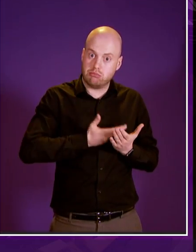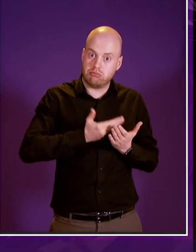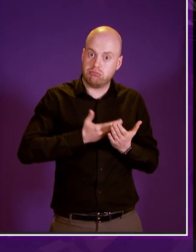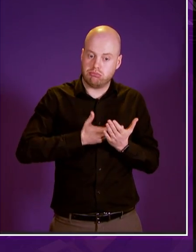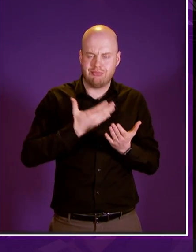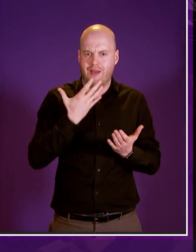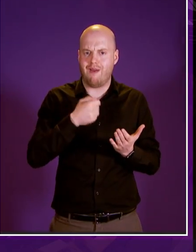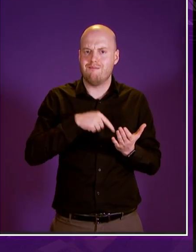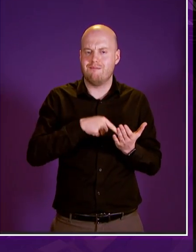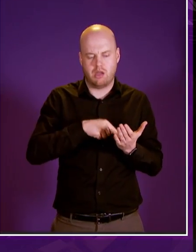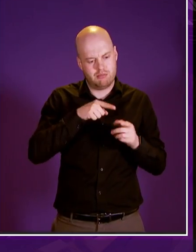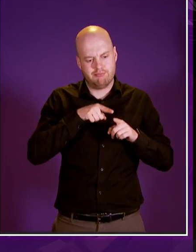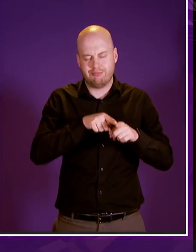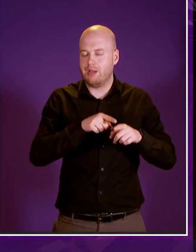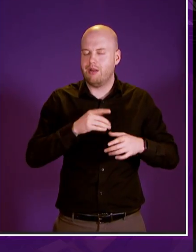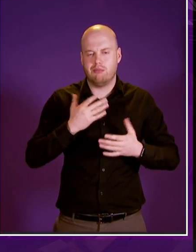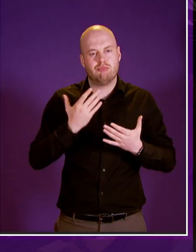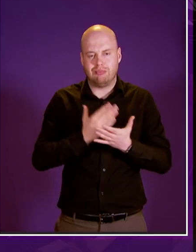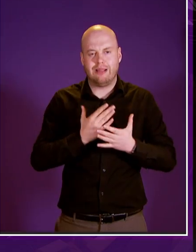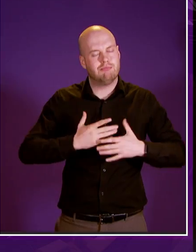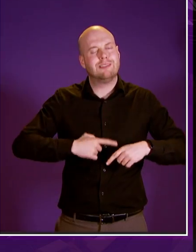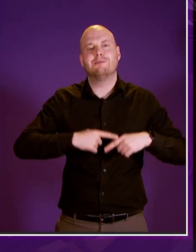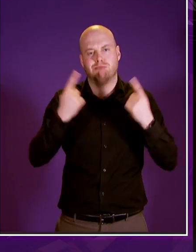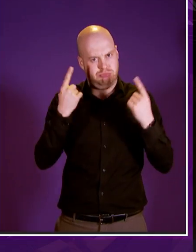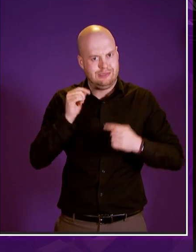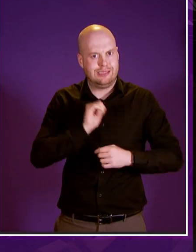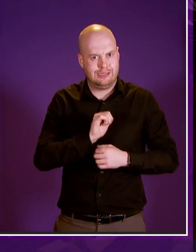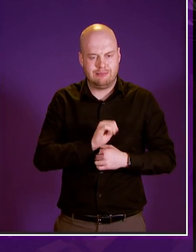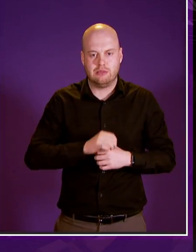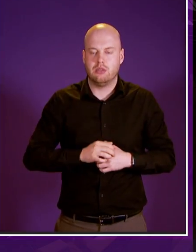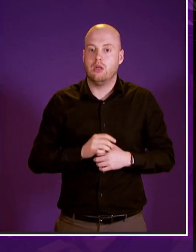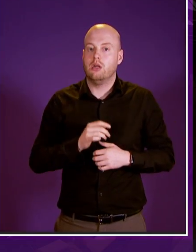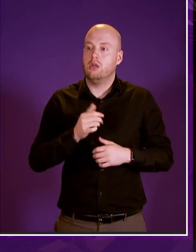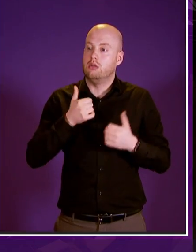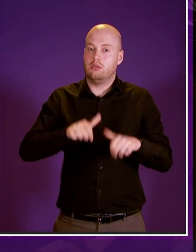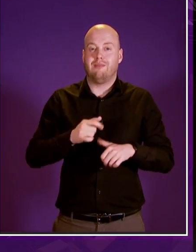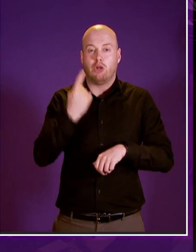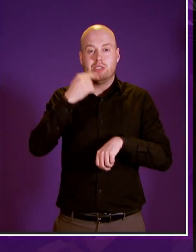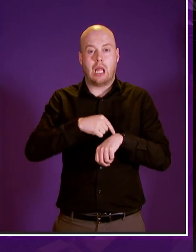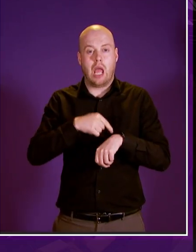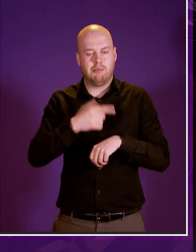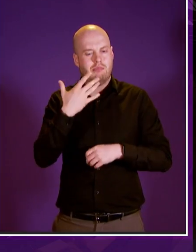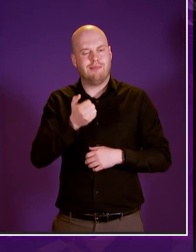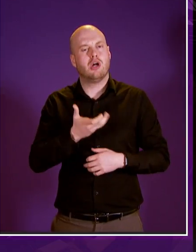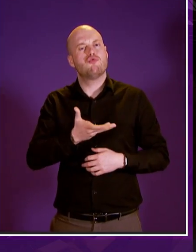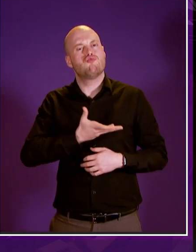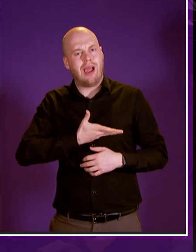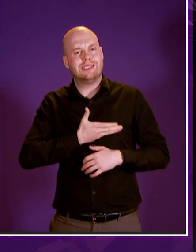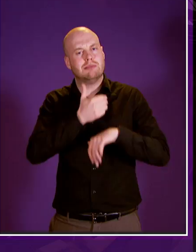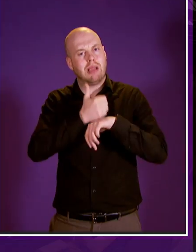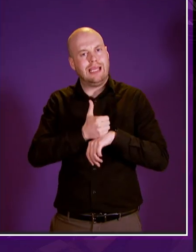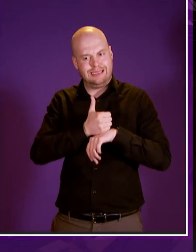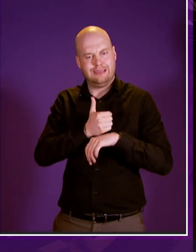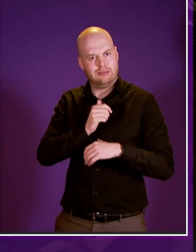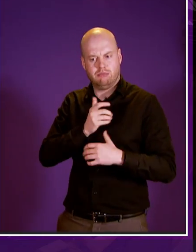social security charter for the first time we have a rights-based approach and continuing scotland's long-standing